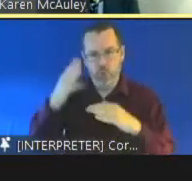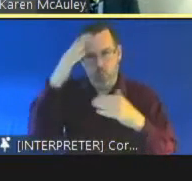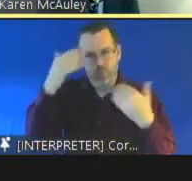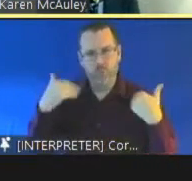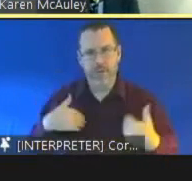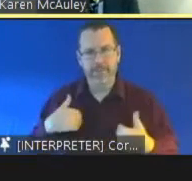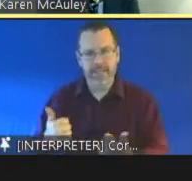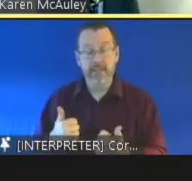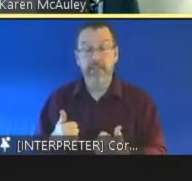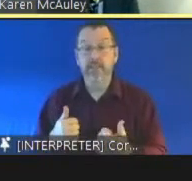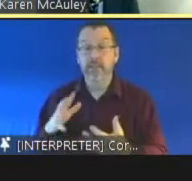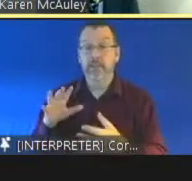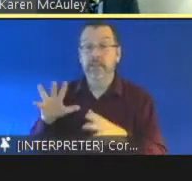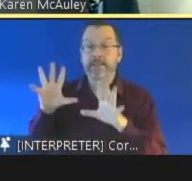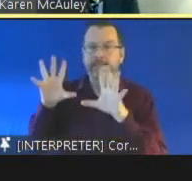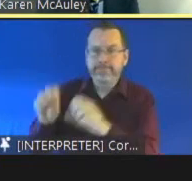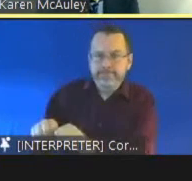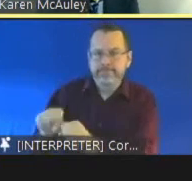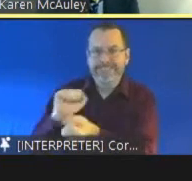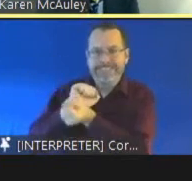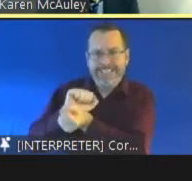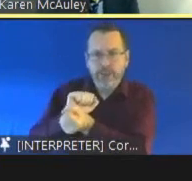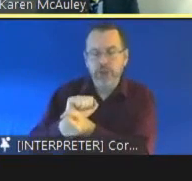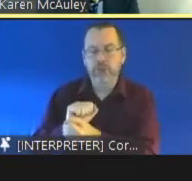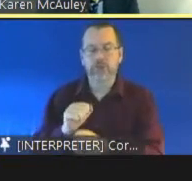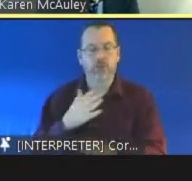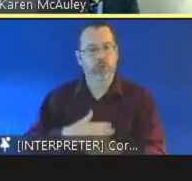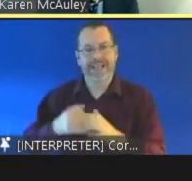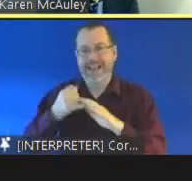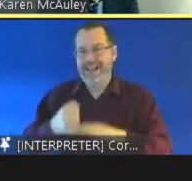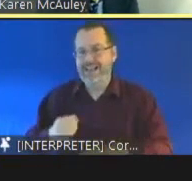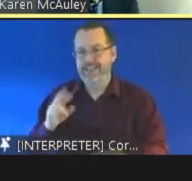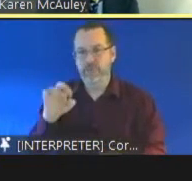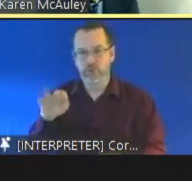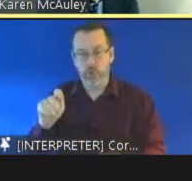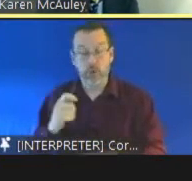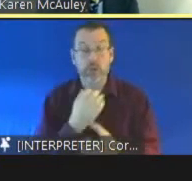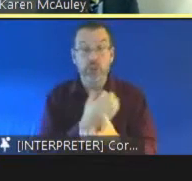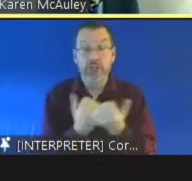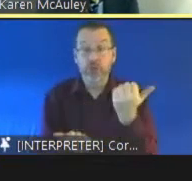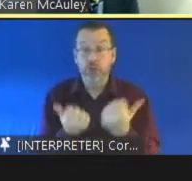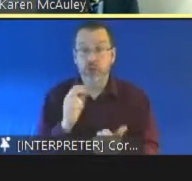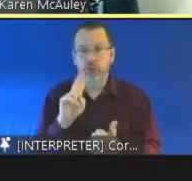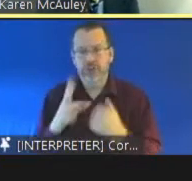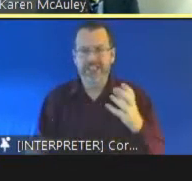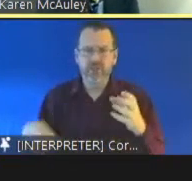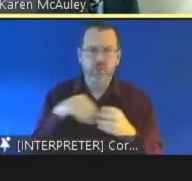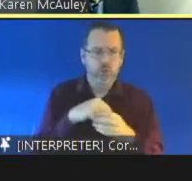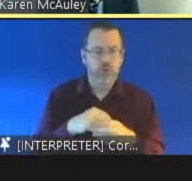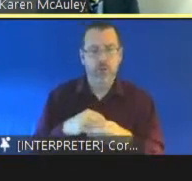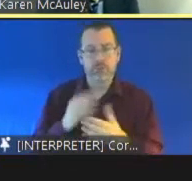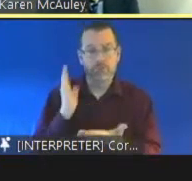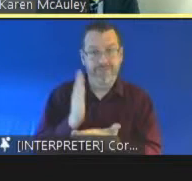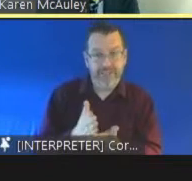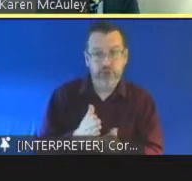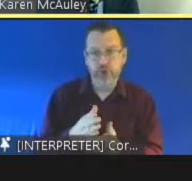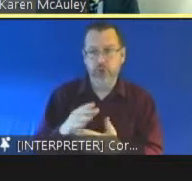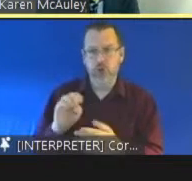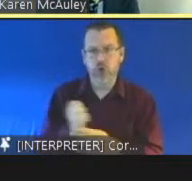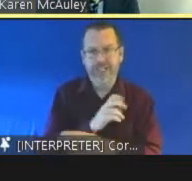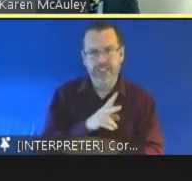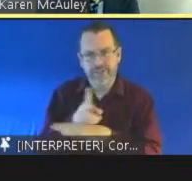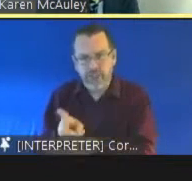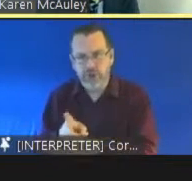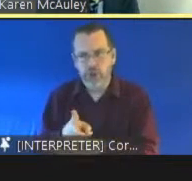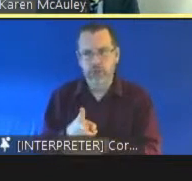only ever be used as a measure of last resort and approaches to child justice should include a focus on prevention, early intervention and alternatives